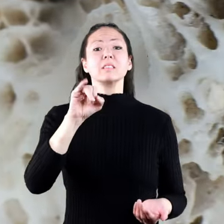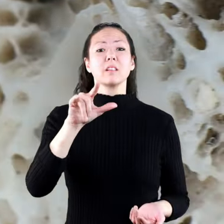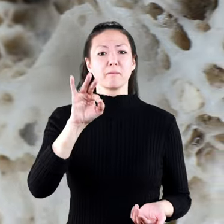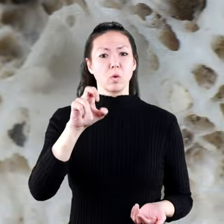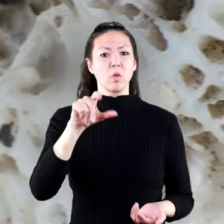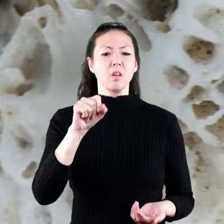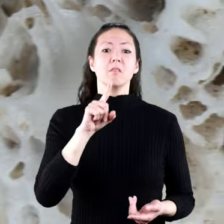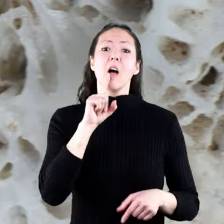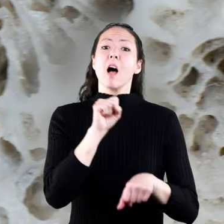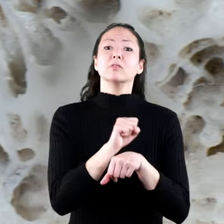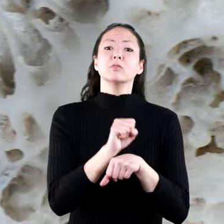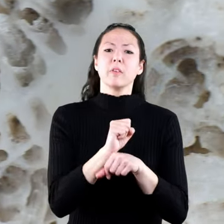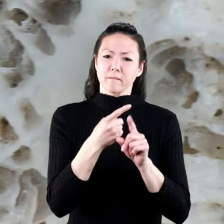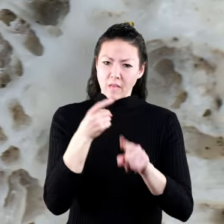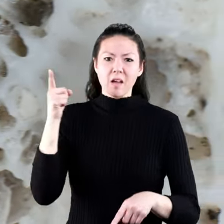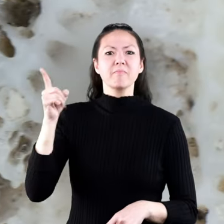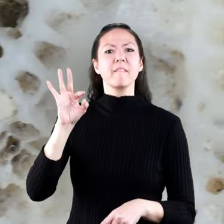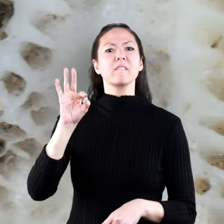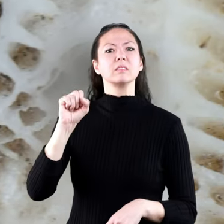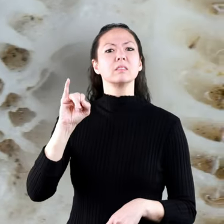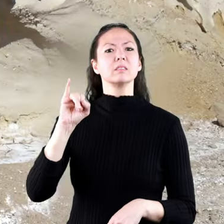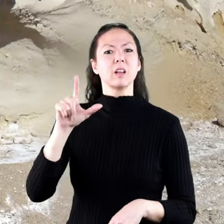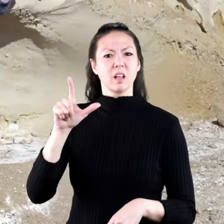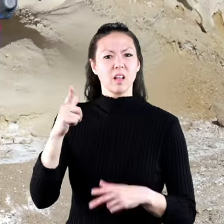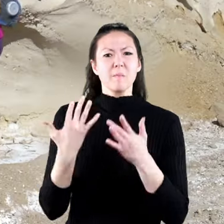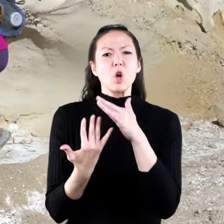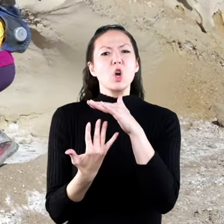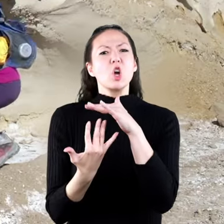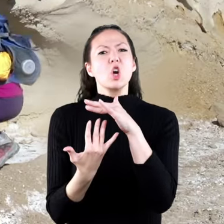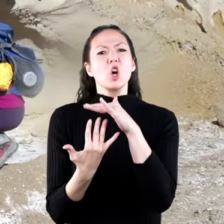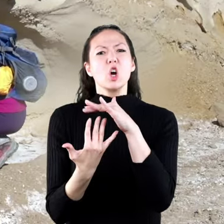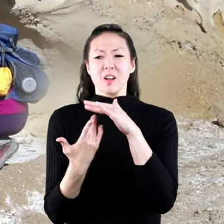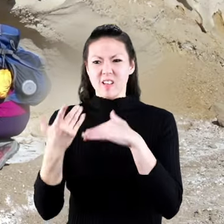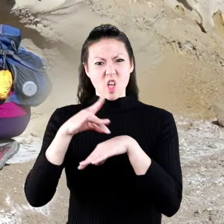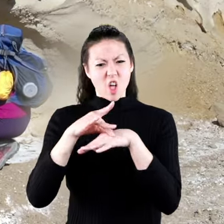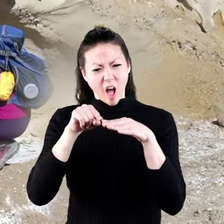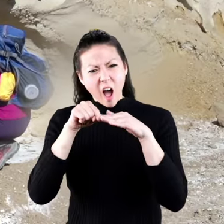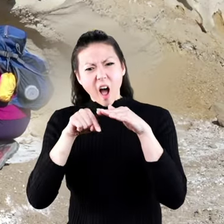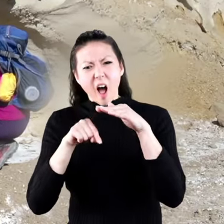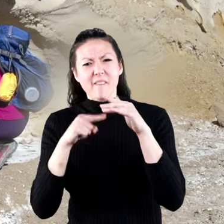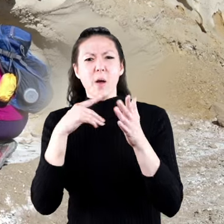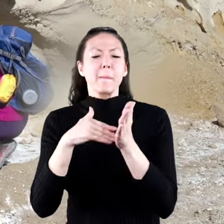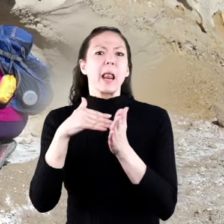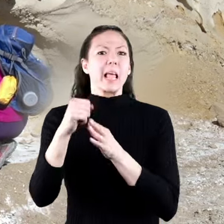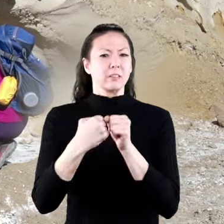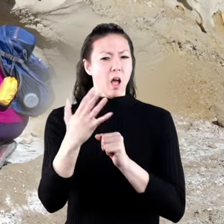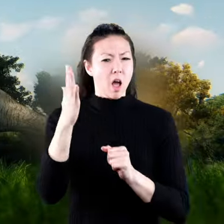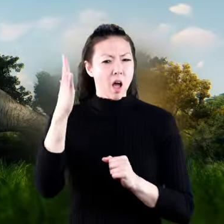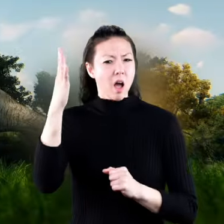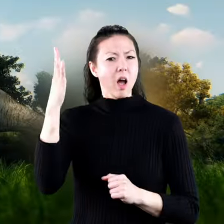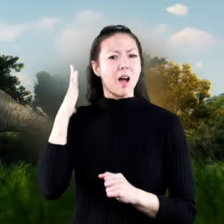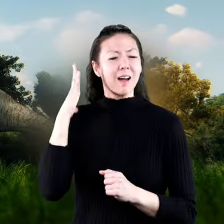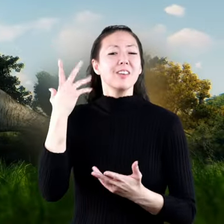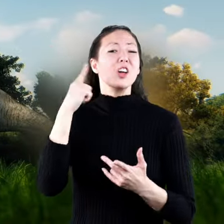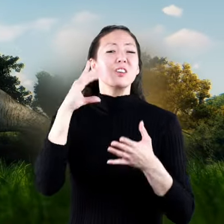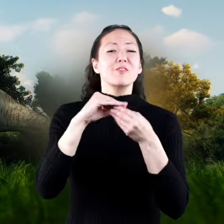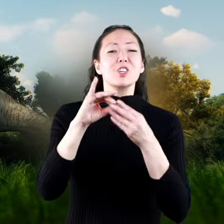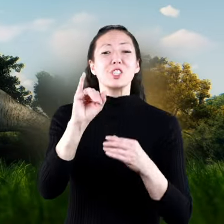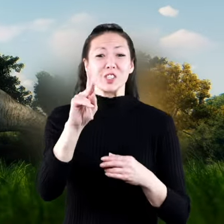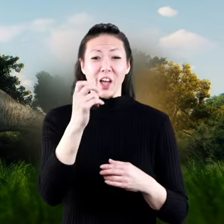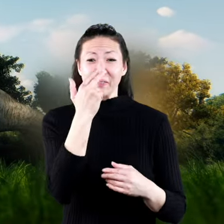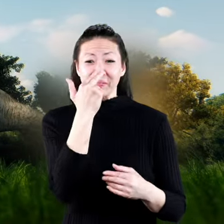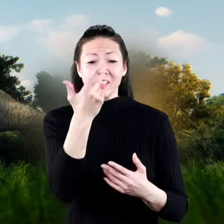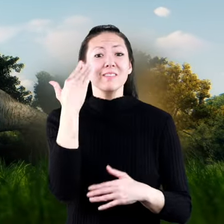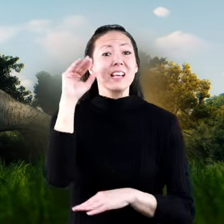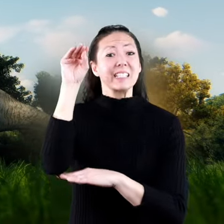fossil fuels actually do come from fossils that have been buried in the earth for millions of years? You may have heard